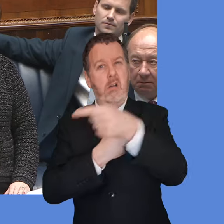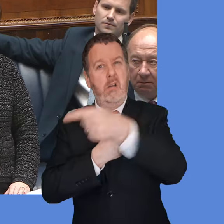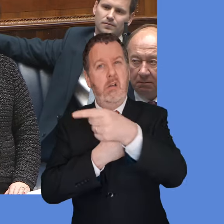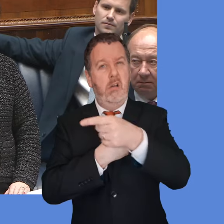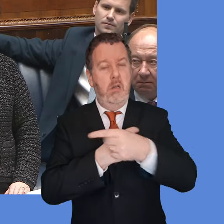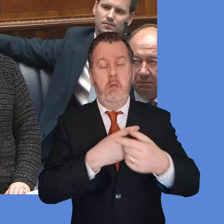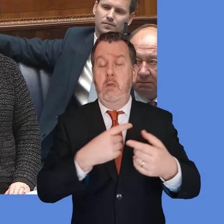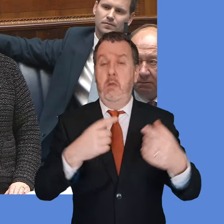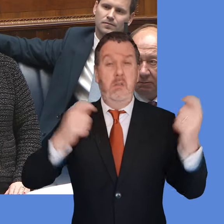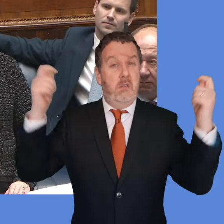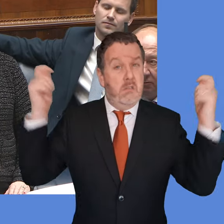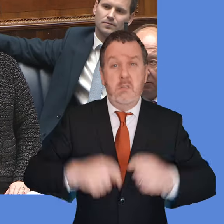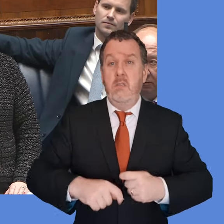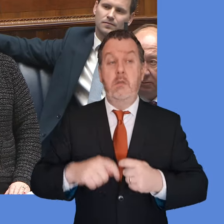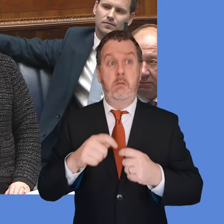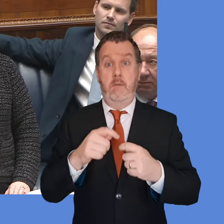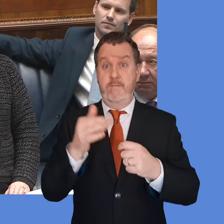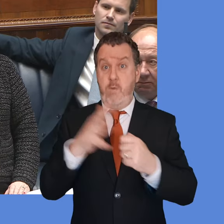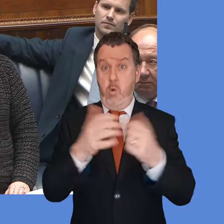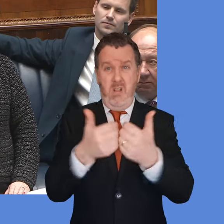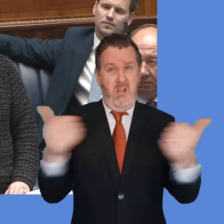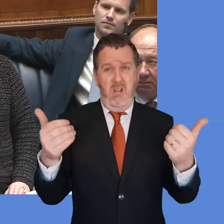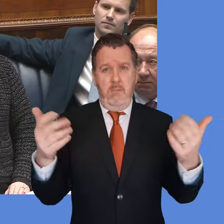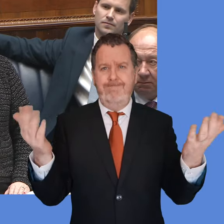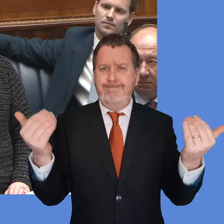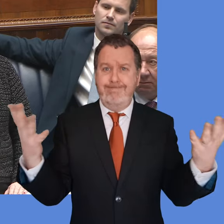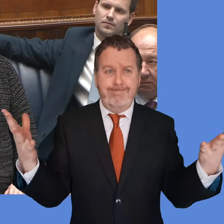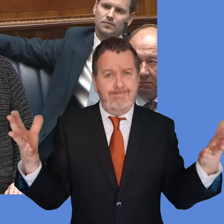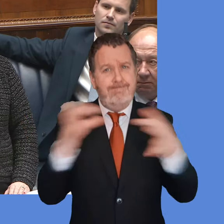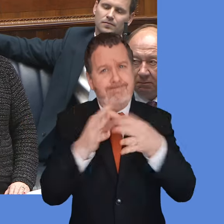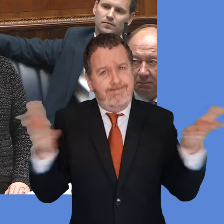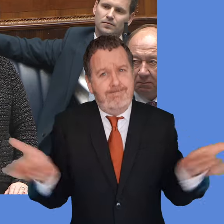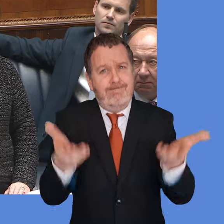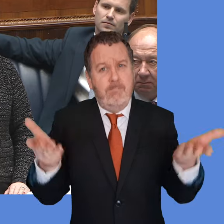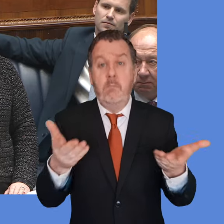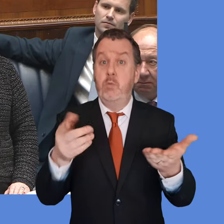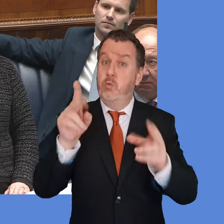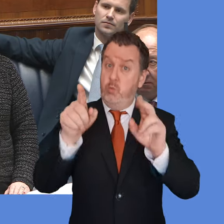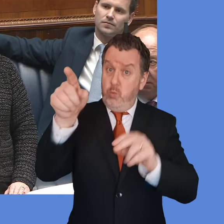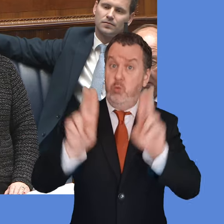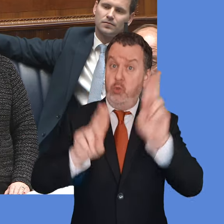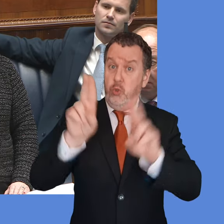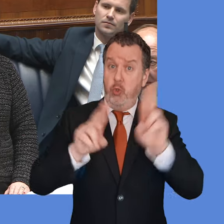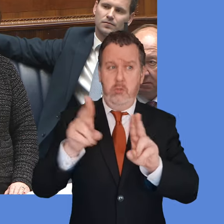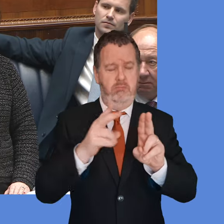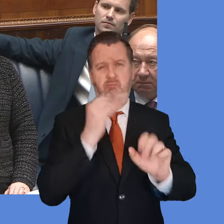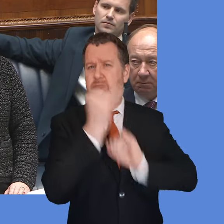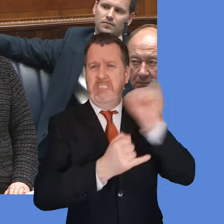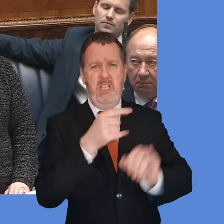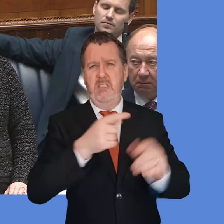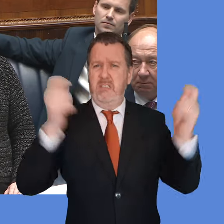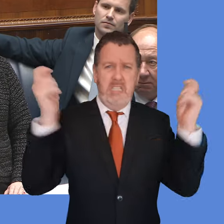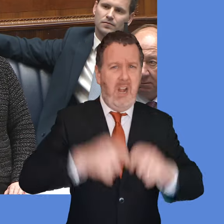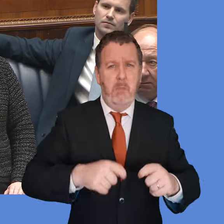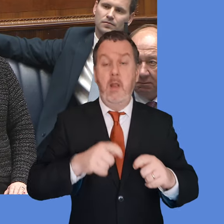interests of reconciliation, will the First Minister condemn such actions? And actually go further, because there are